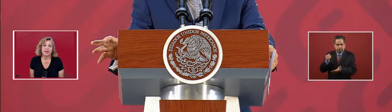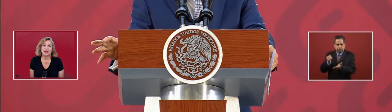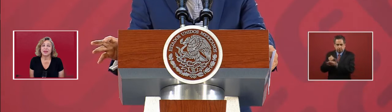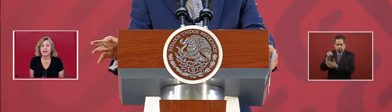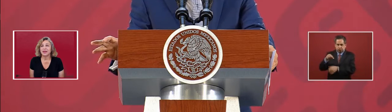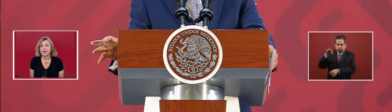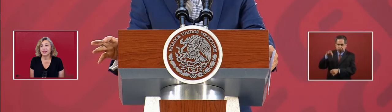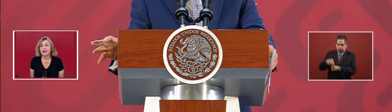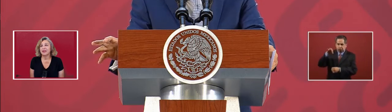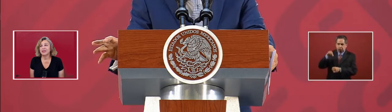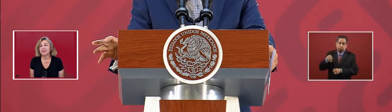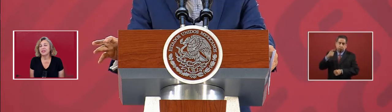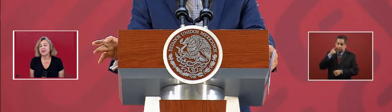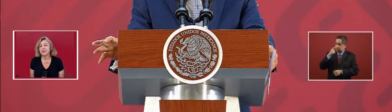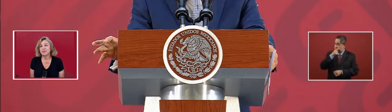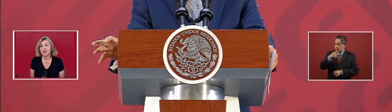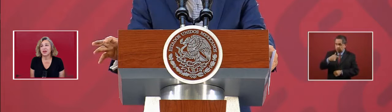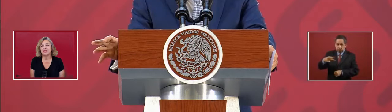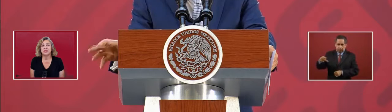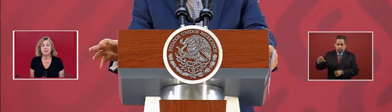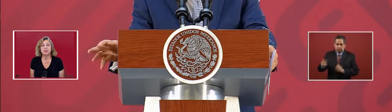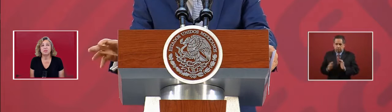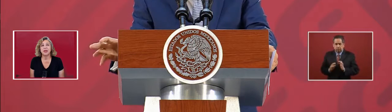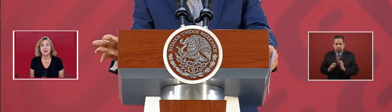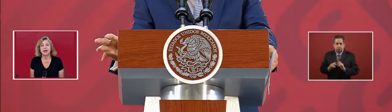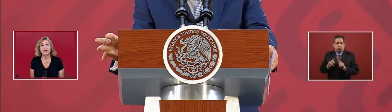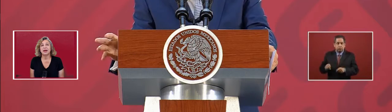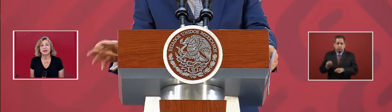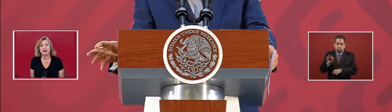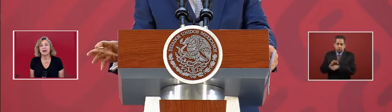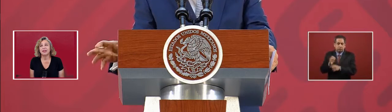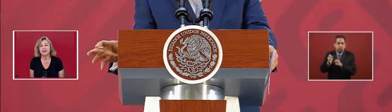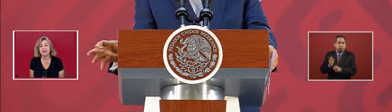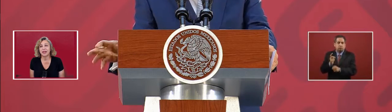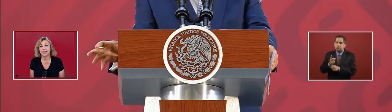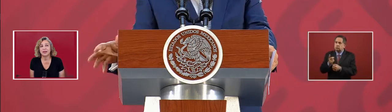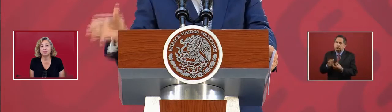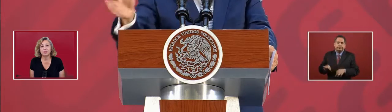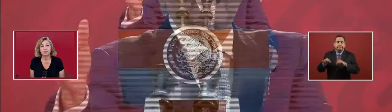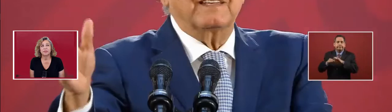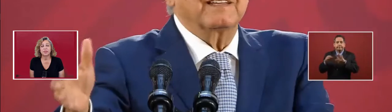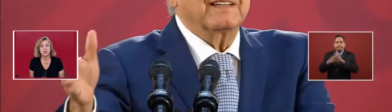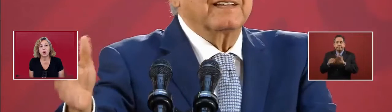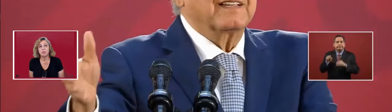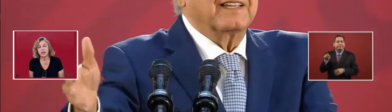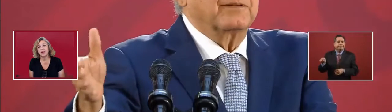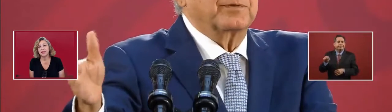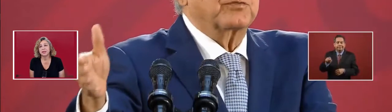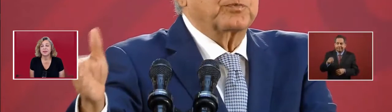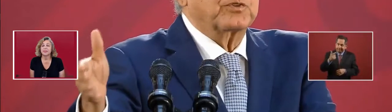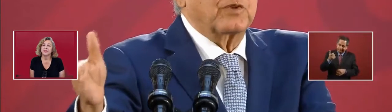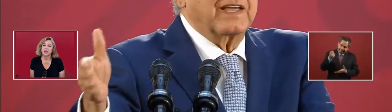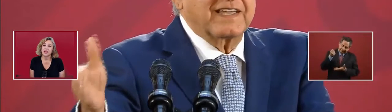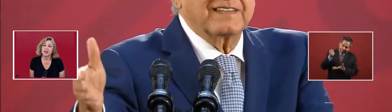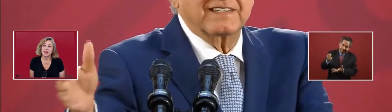congressman be like a swap mean.